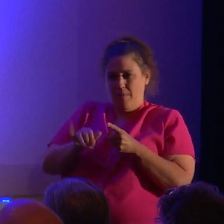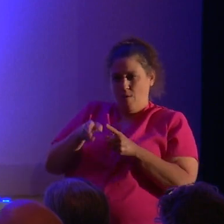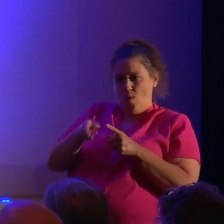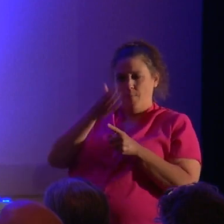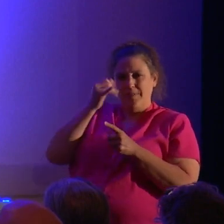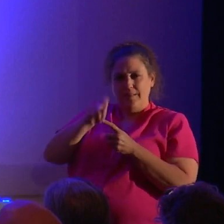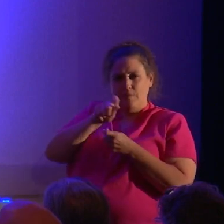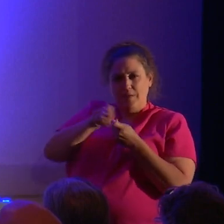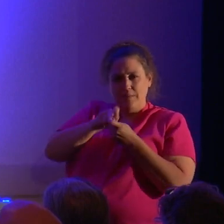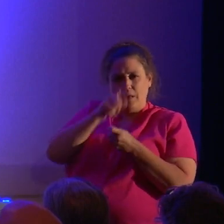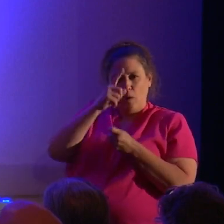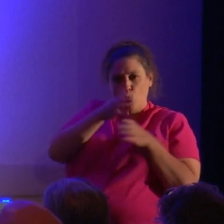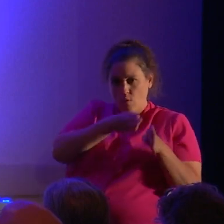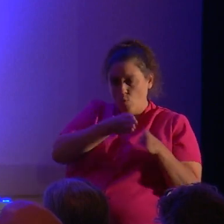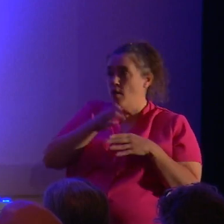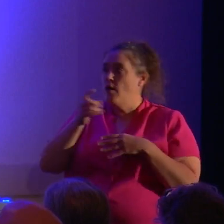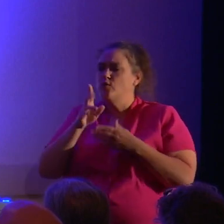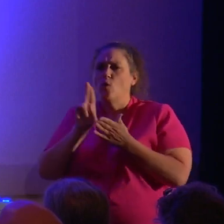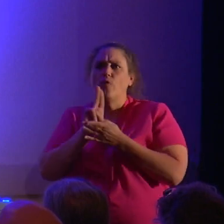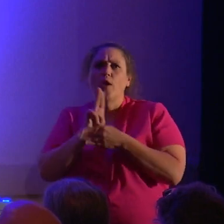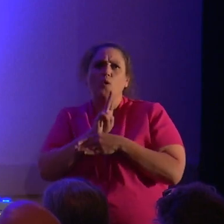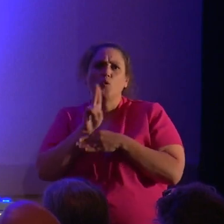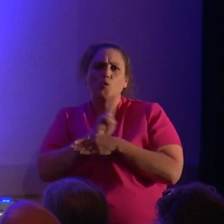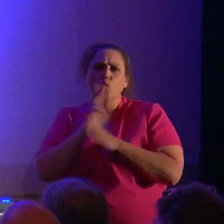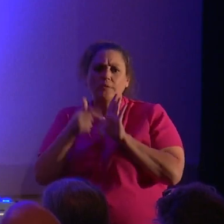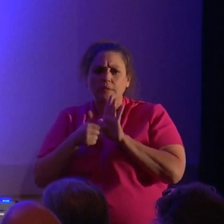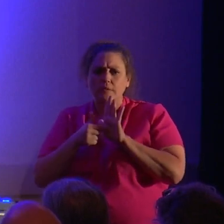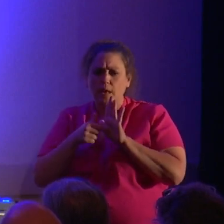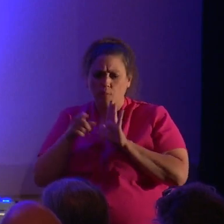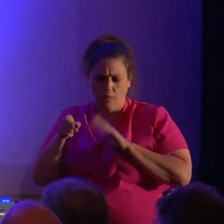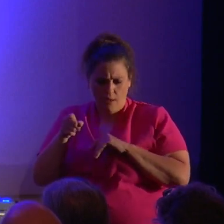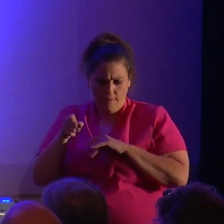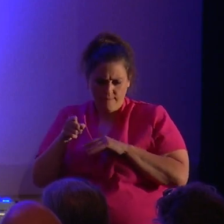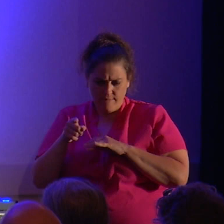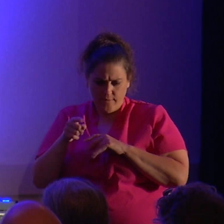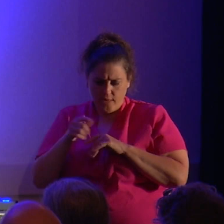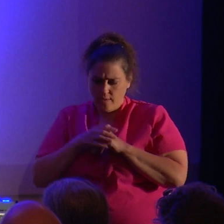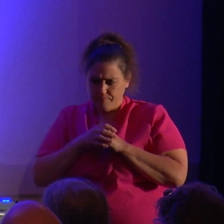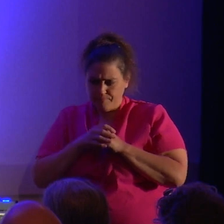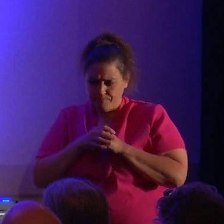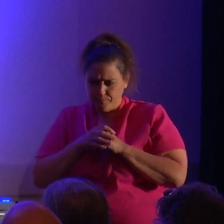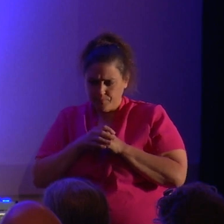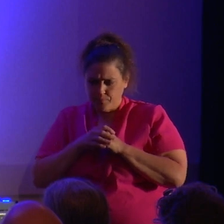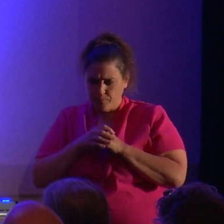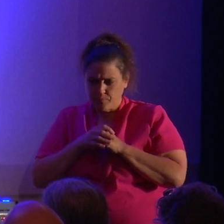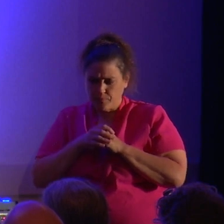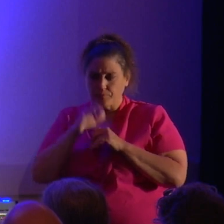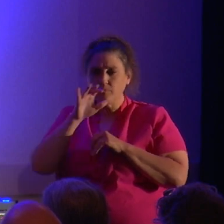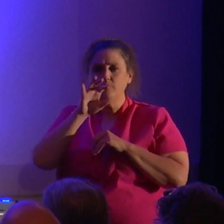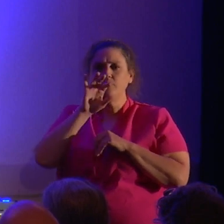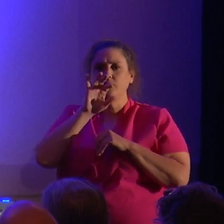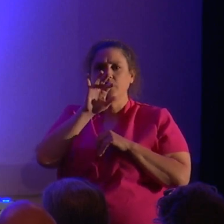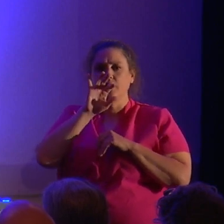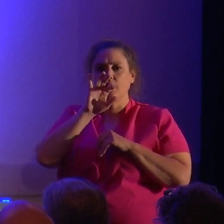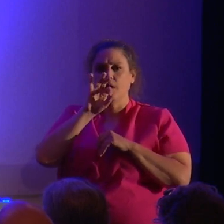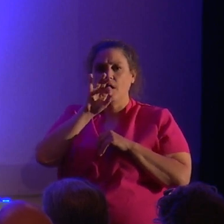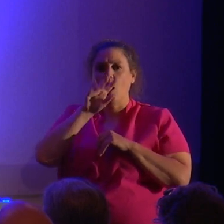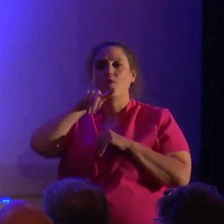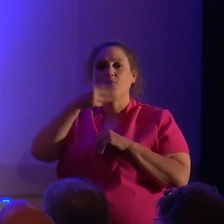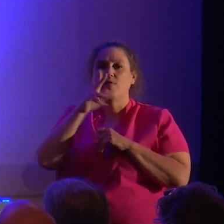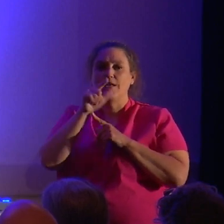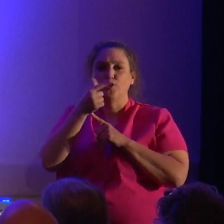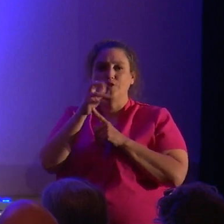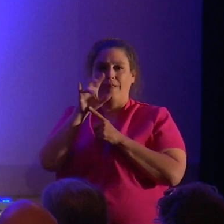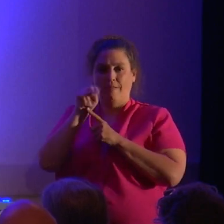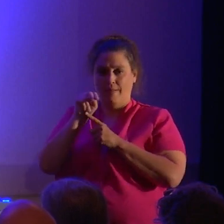And, of course, they used the example of the eye, the flagellum. They used all kinds of